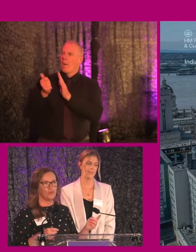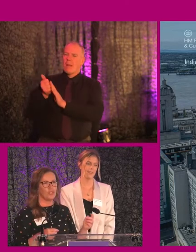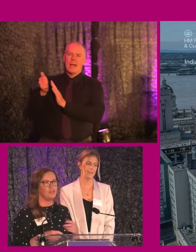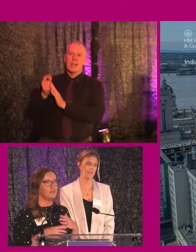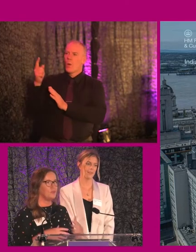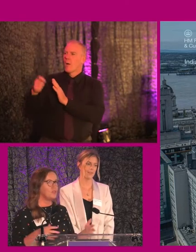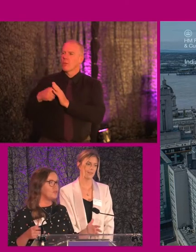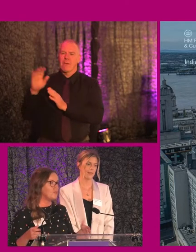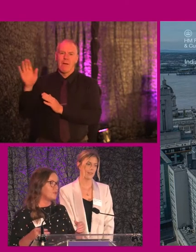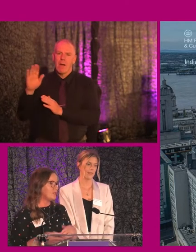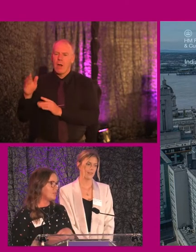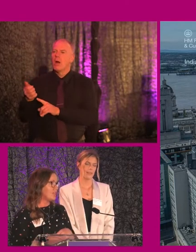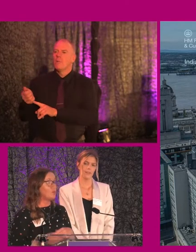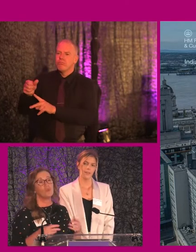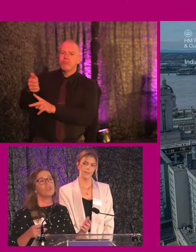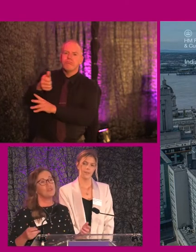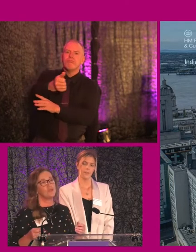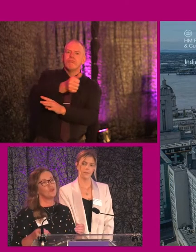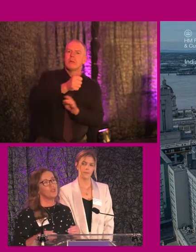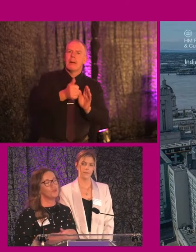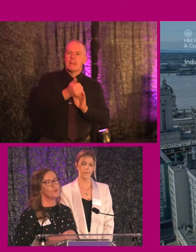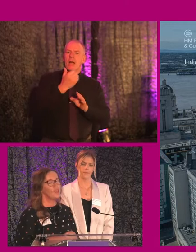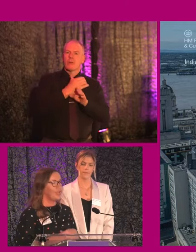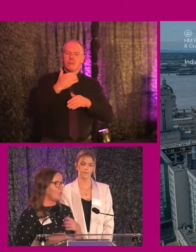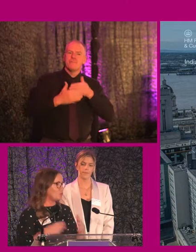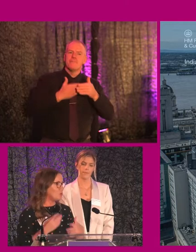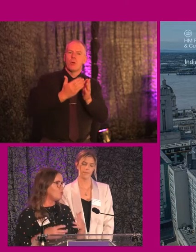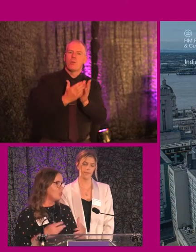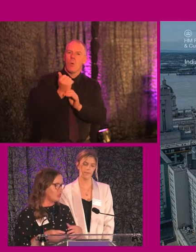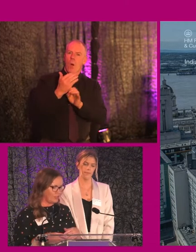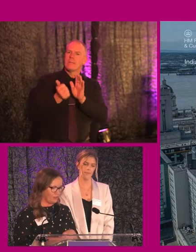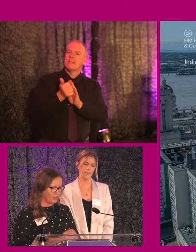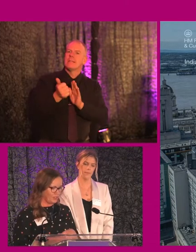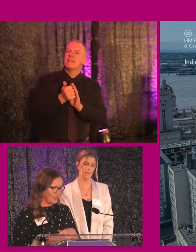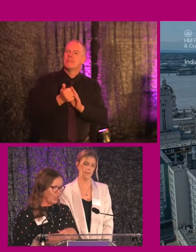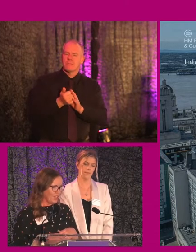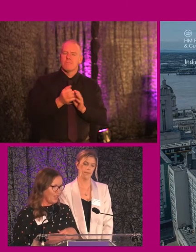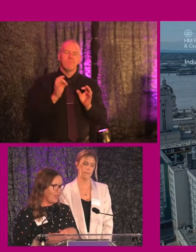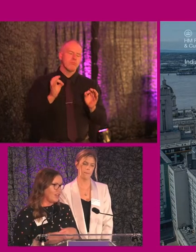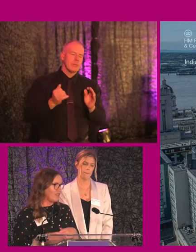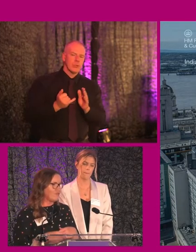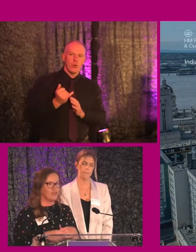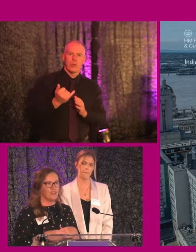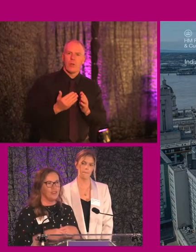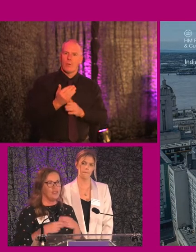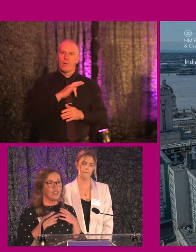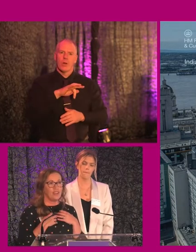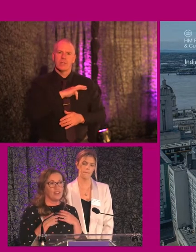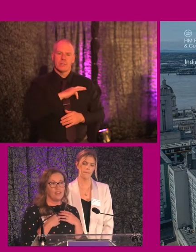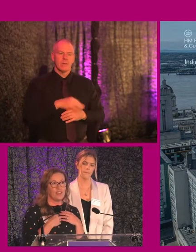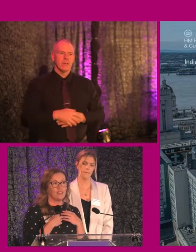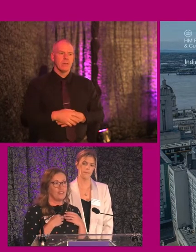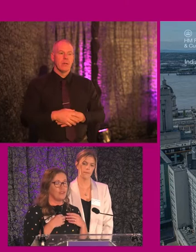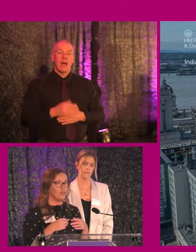one project. This has been ongoing for quite some time and will continue to be. So it's been a rolling journey for us and a learning for certainly